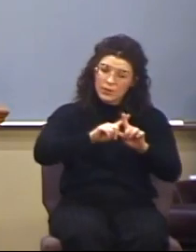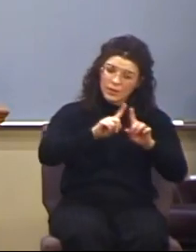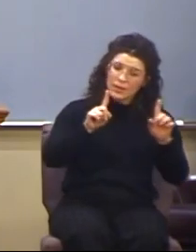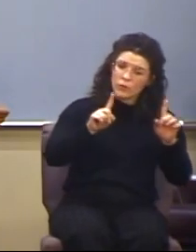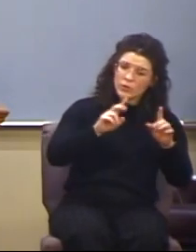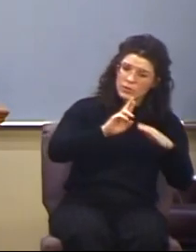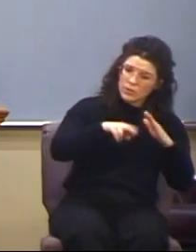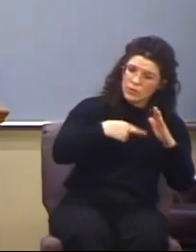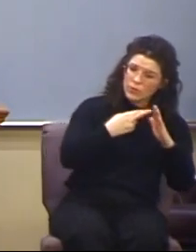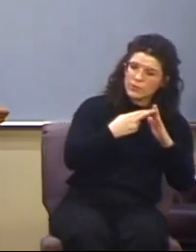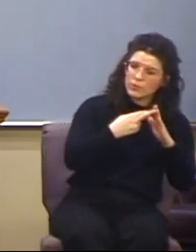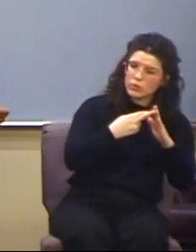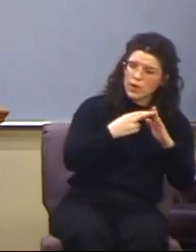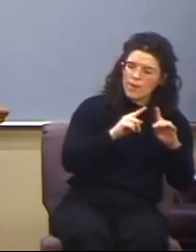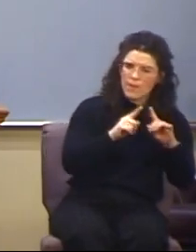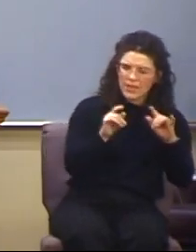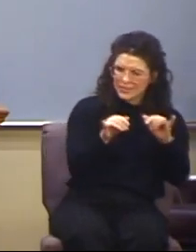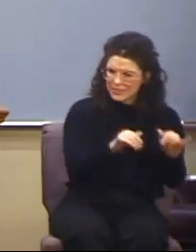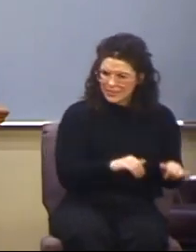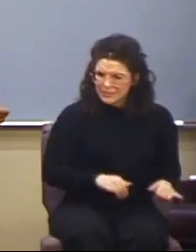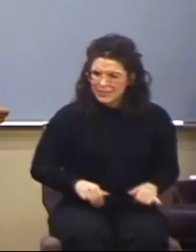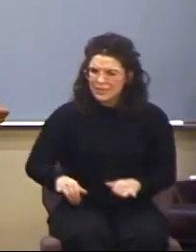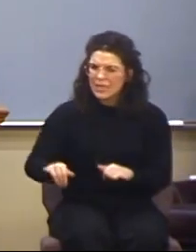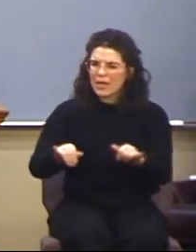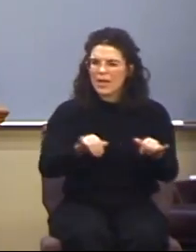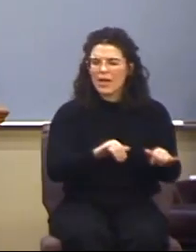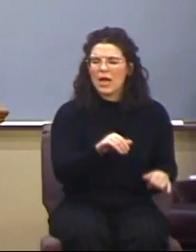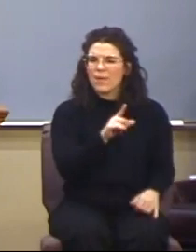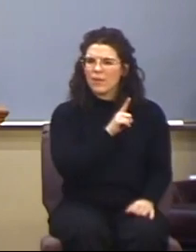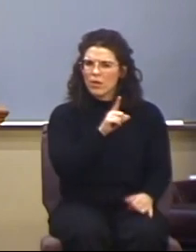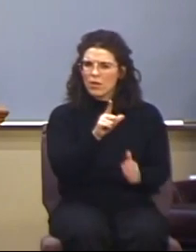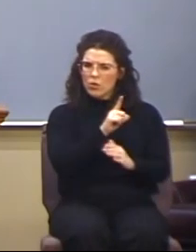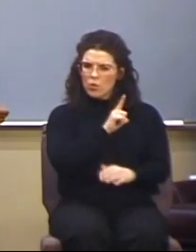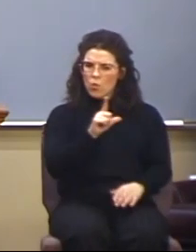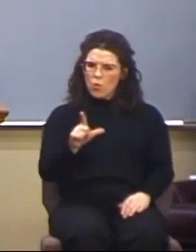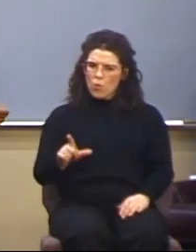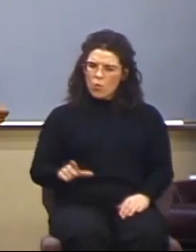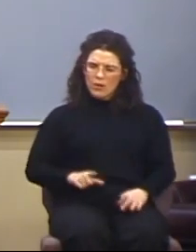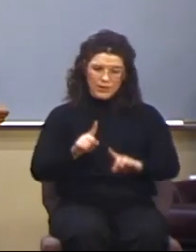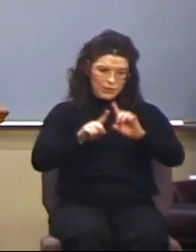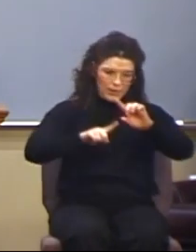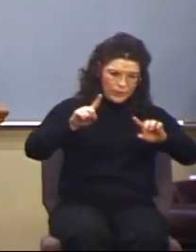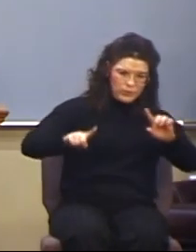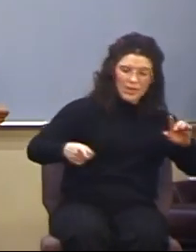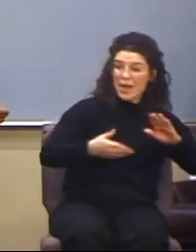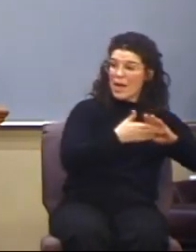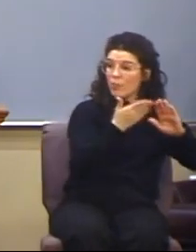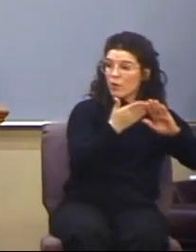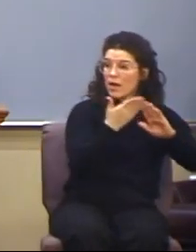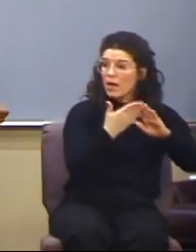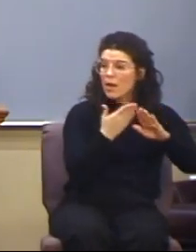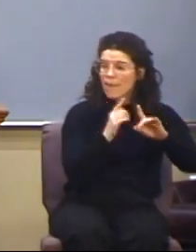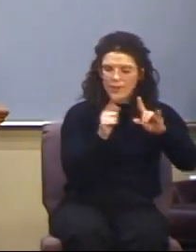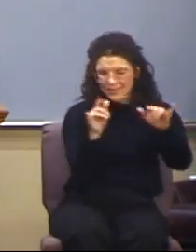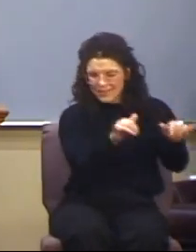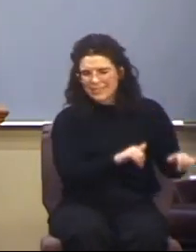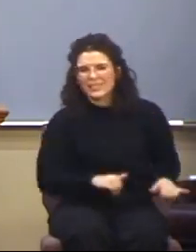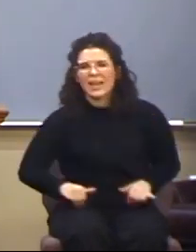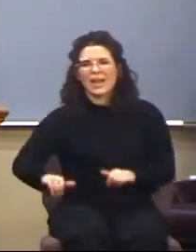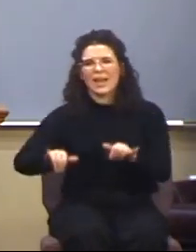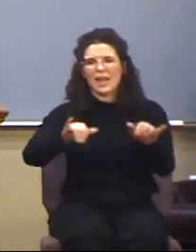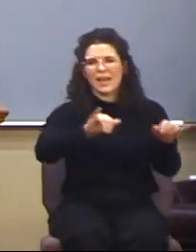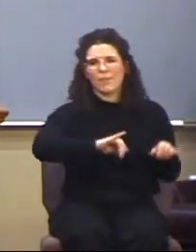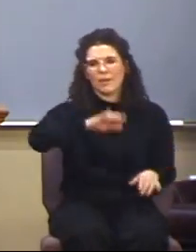administrations, but the same Lord. And there are diversities of operations, but it is the same God